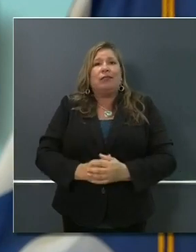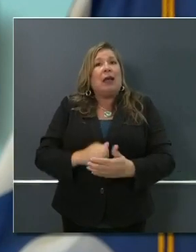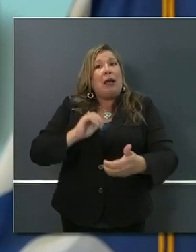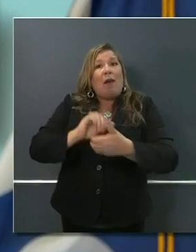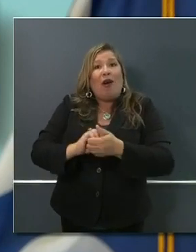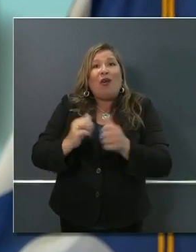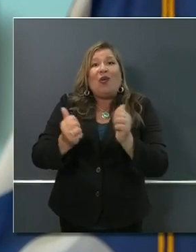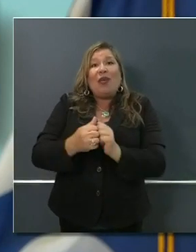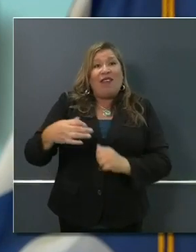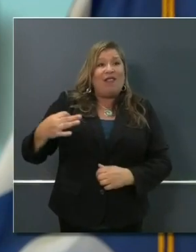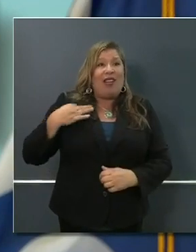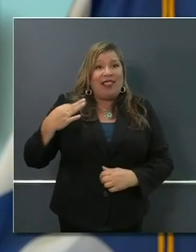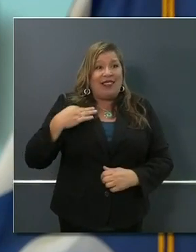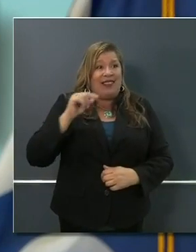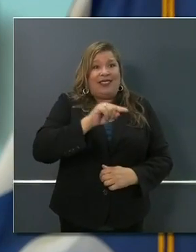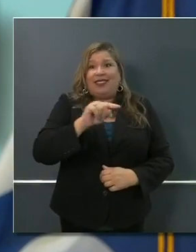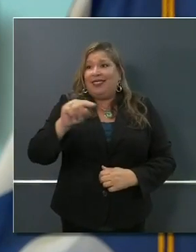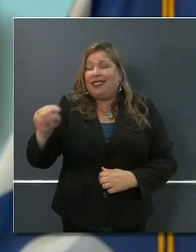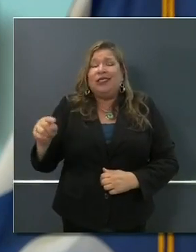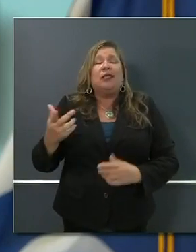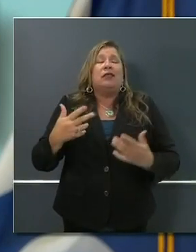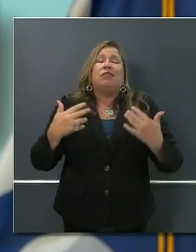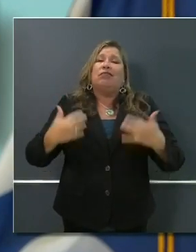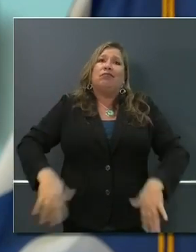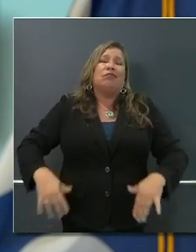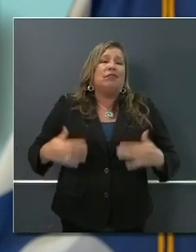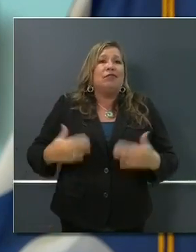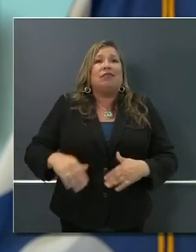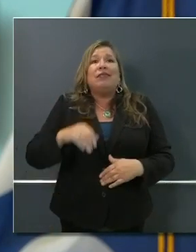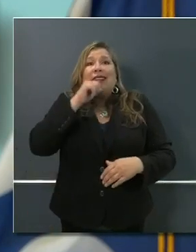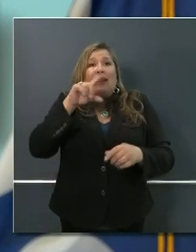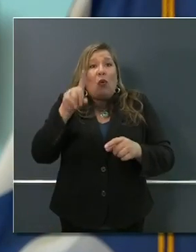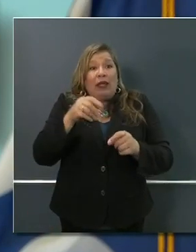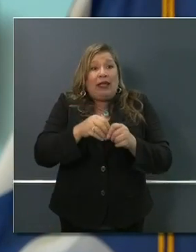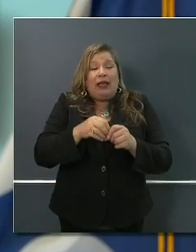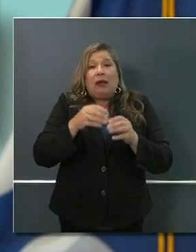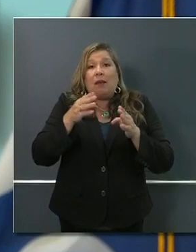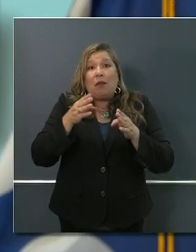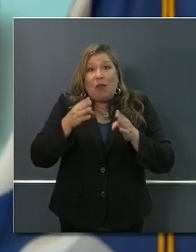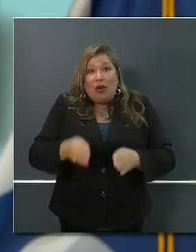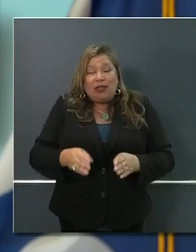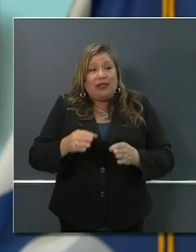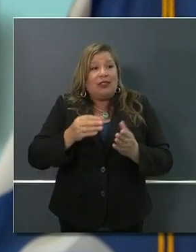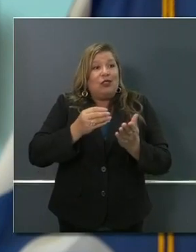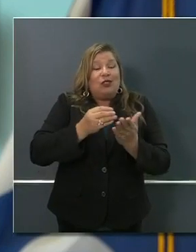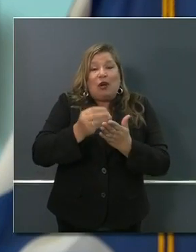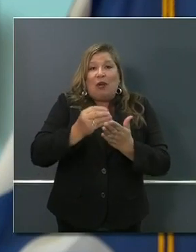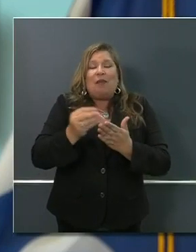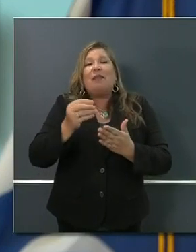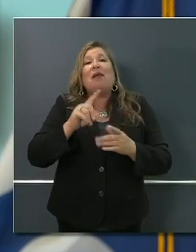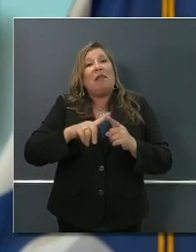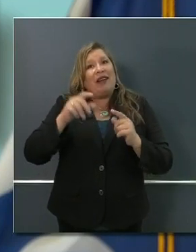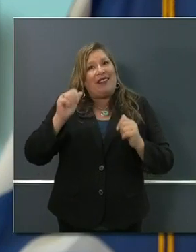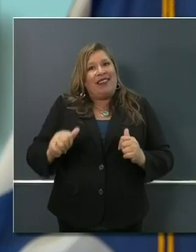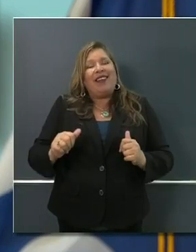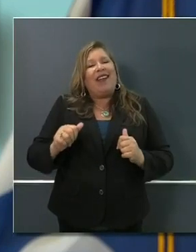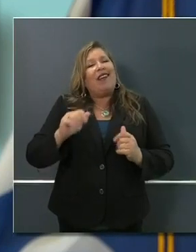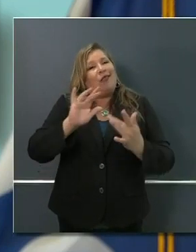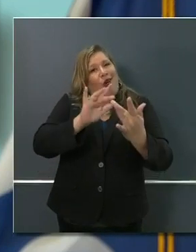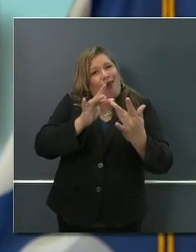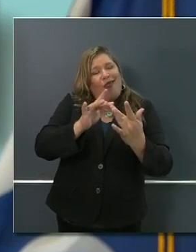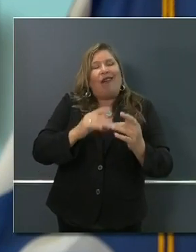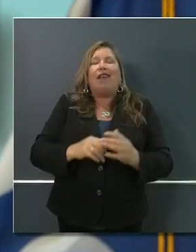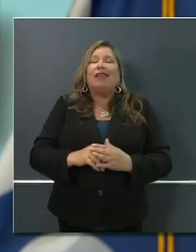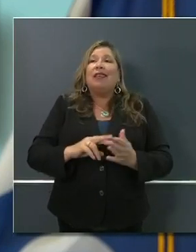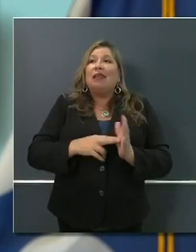to create more access and opportunity, not just in person but now also online, to draw down eligible dollars, federal dollars